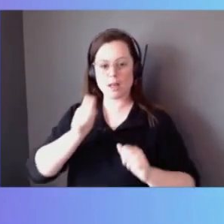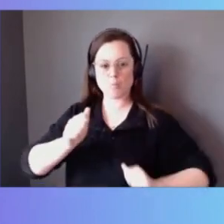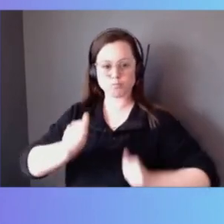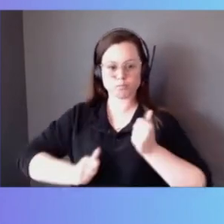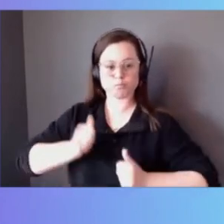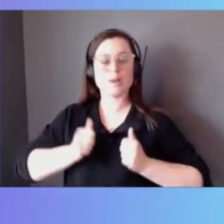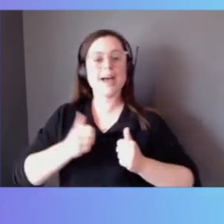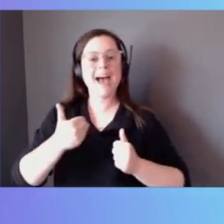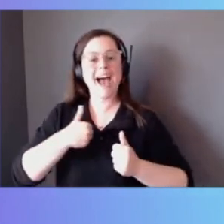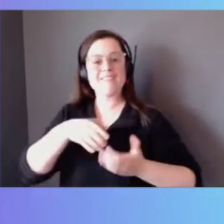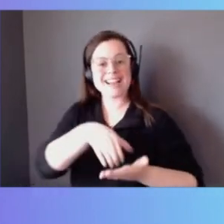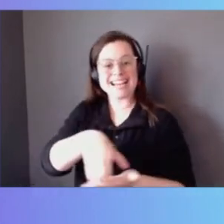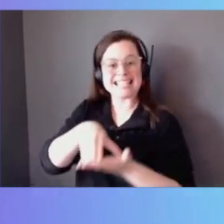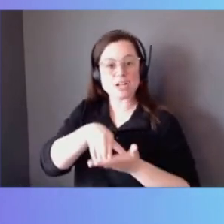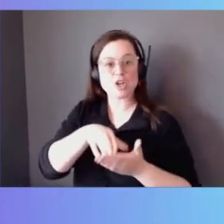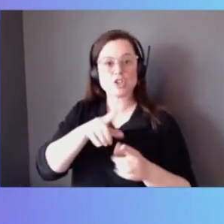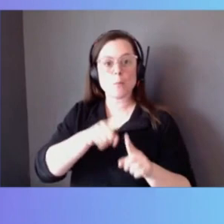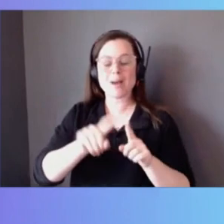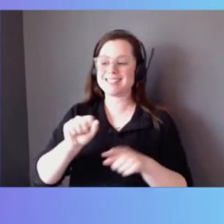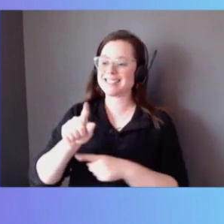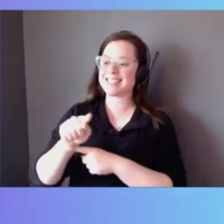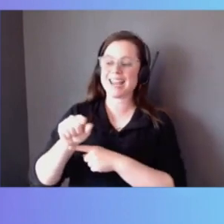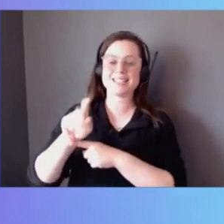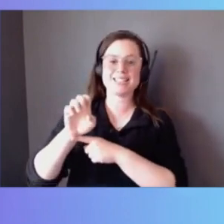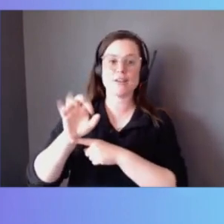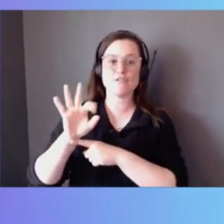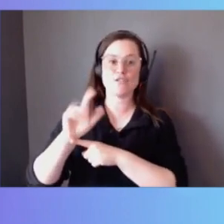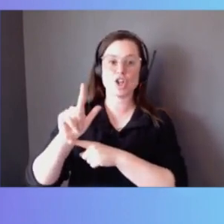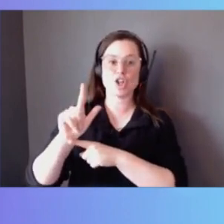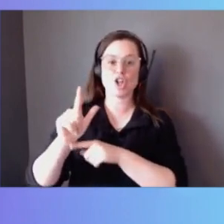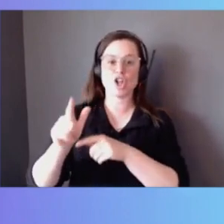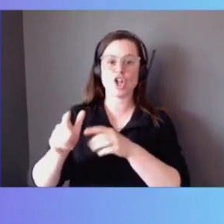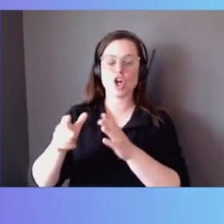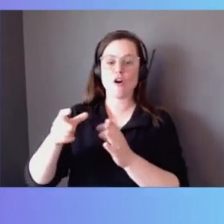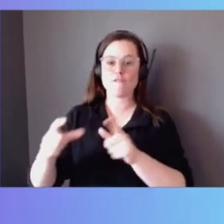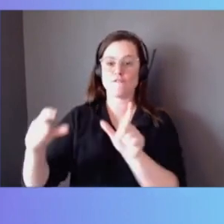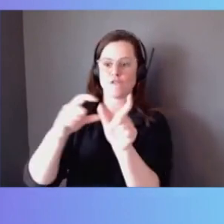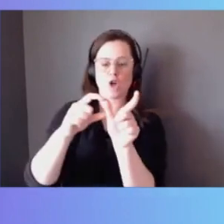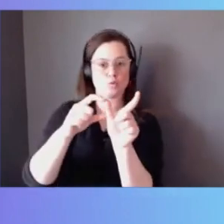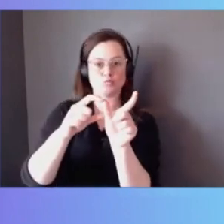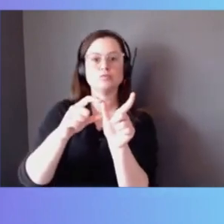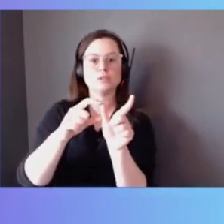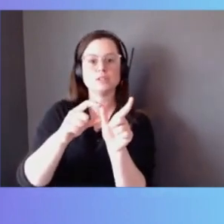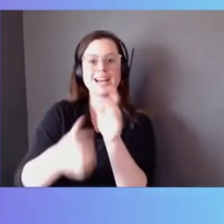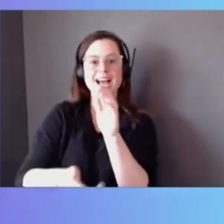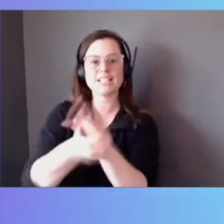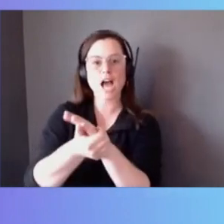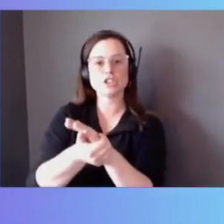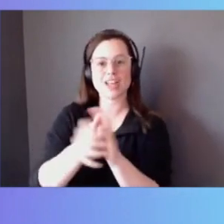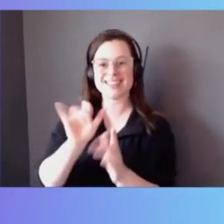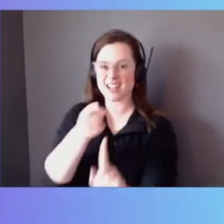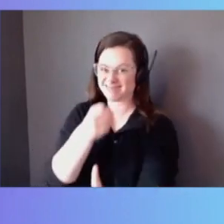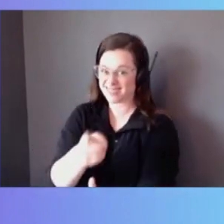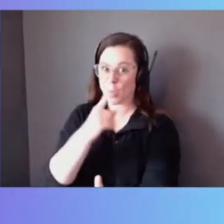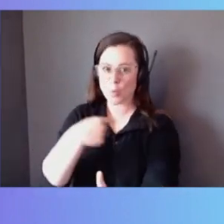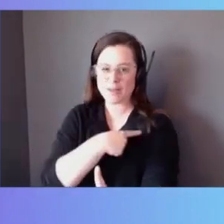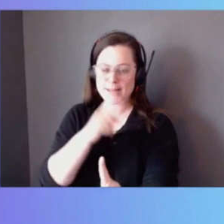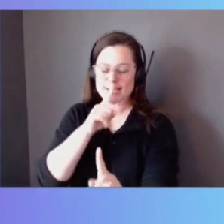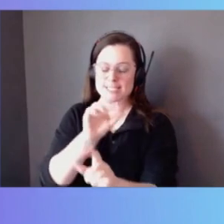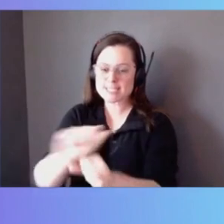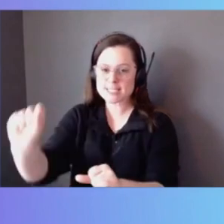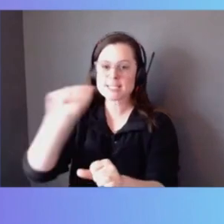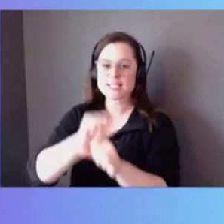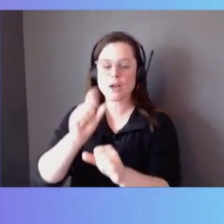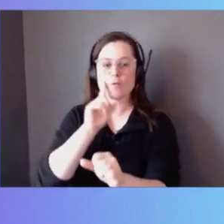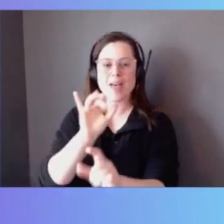with stateful volumes PVs attached to those is definitely something we've been at the heart of for a long time. We've got our Trident